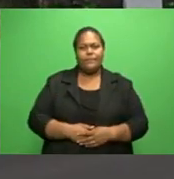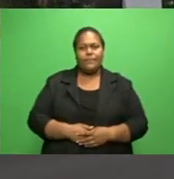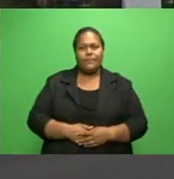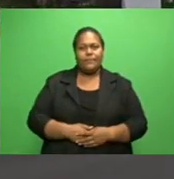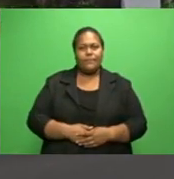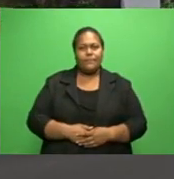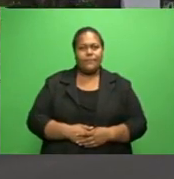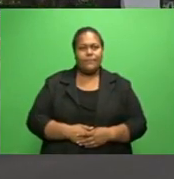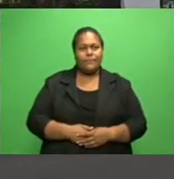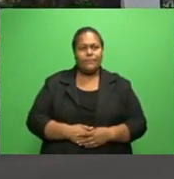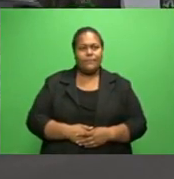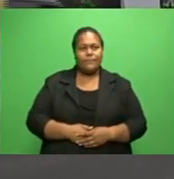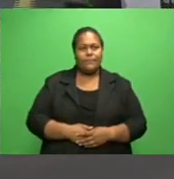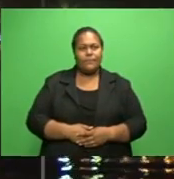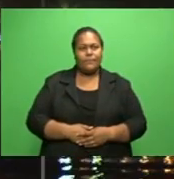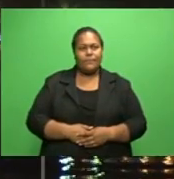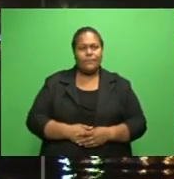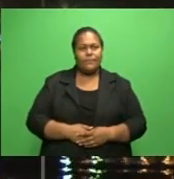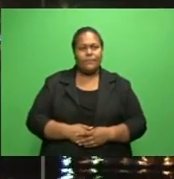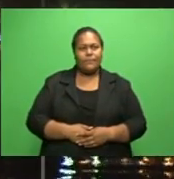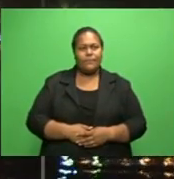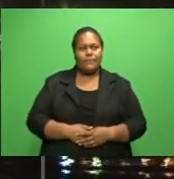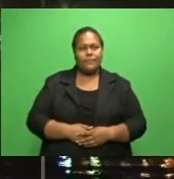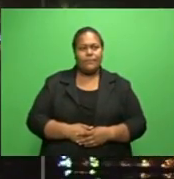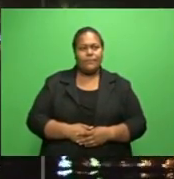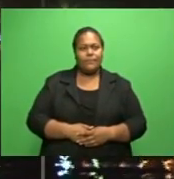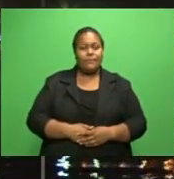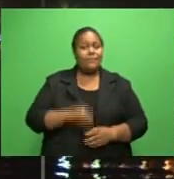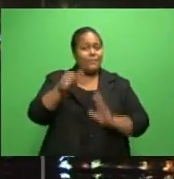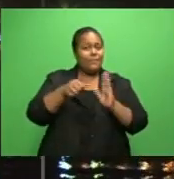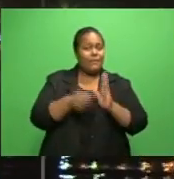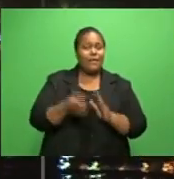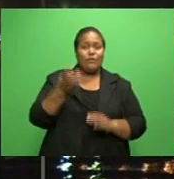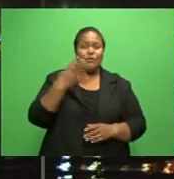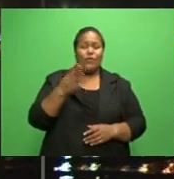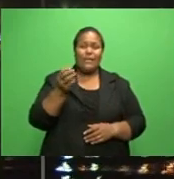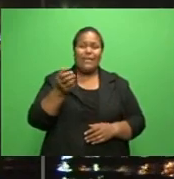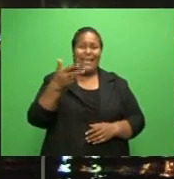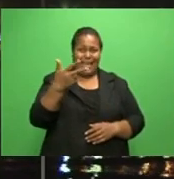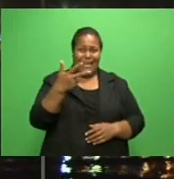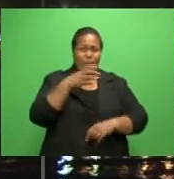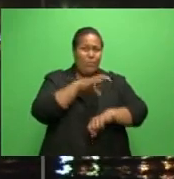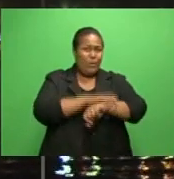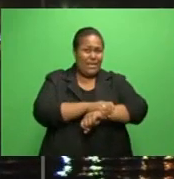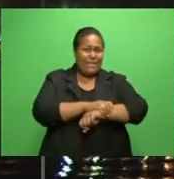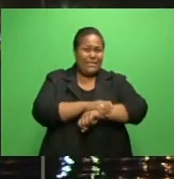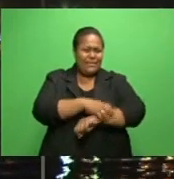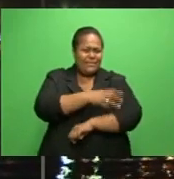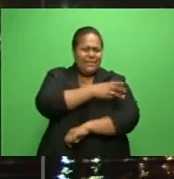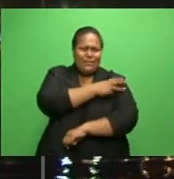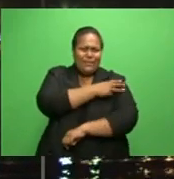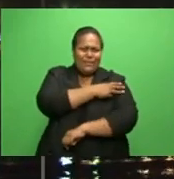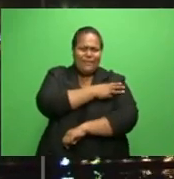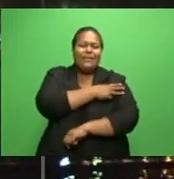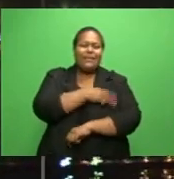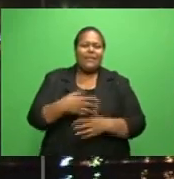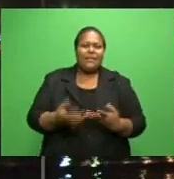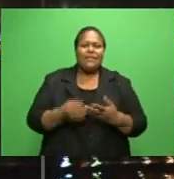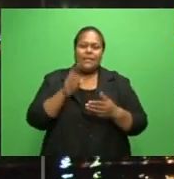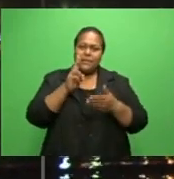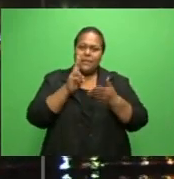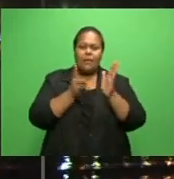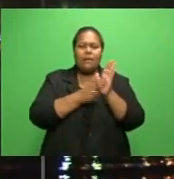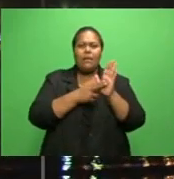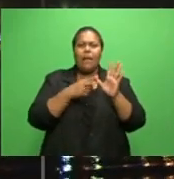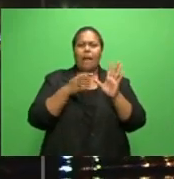Enanunga, FBC News. A 48-year-old police sergeant based in Nambua Suva was remanded in custody by the Nausori